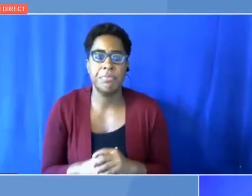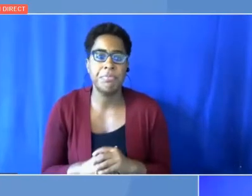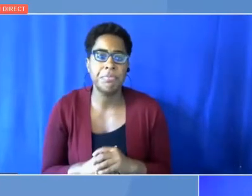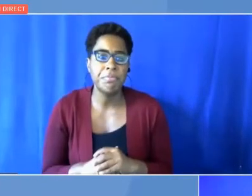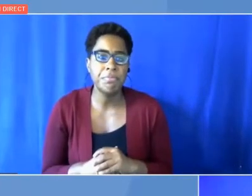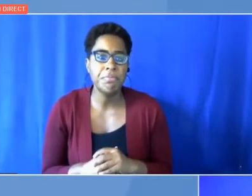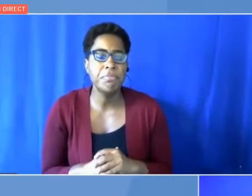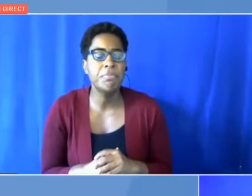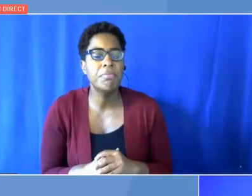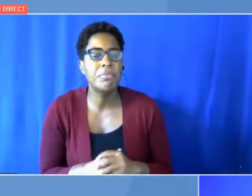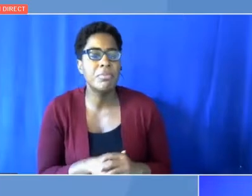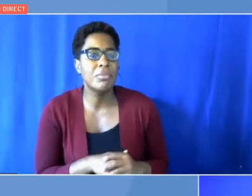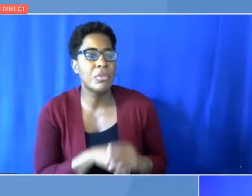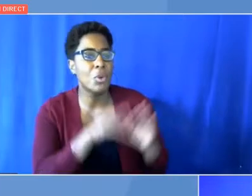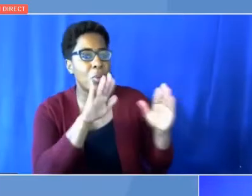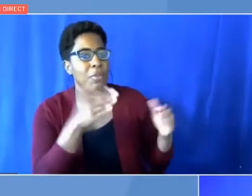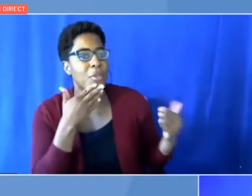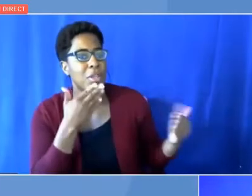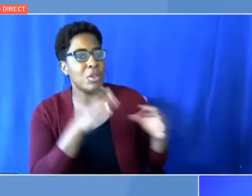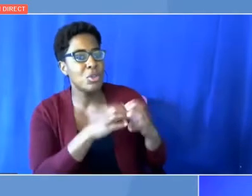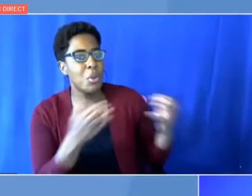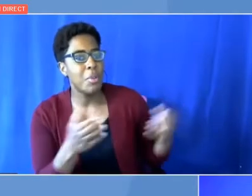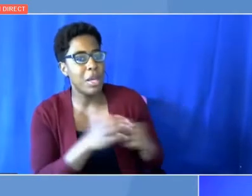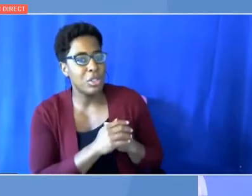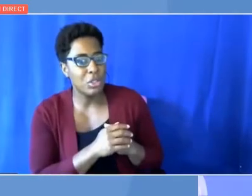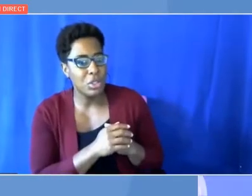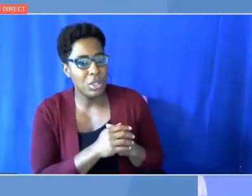Mr. Benelli, what are you looking for in this COP?